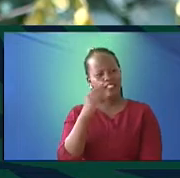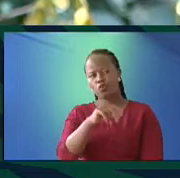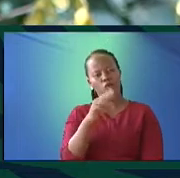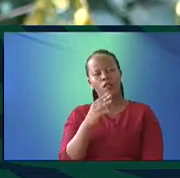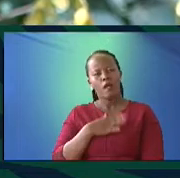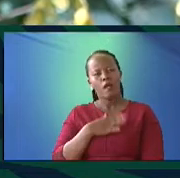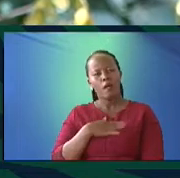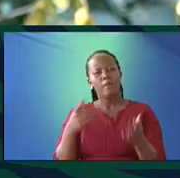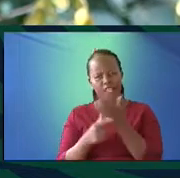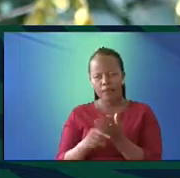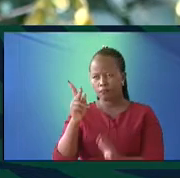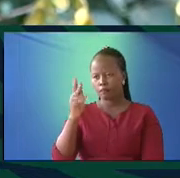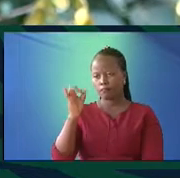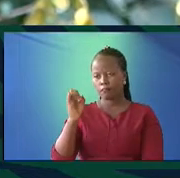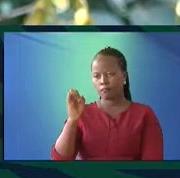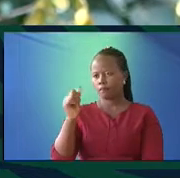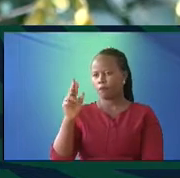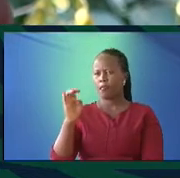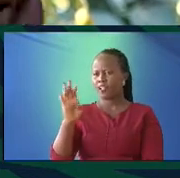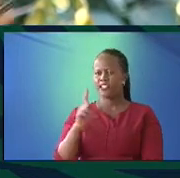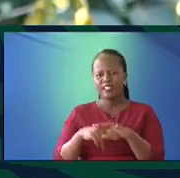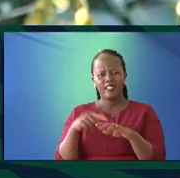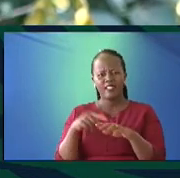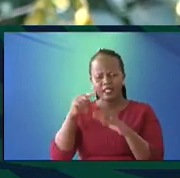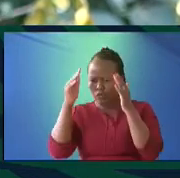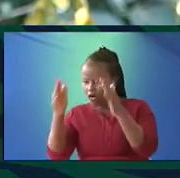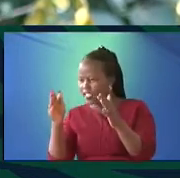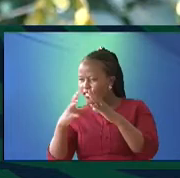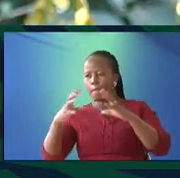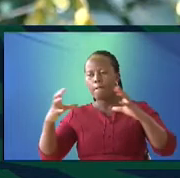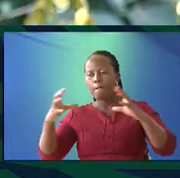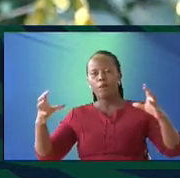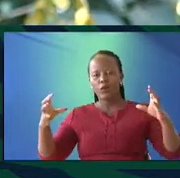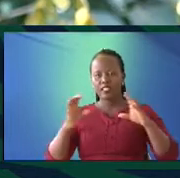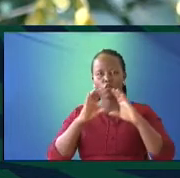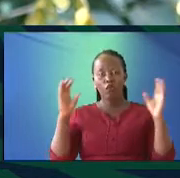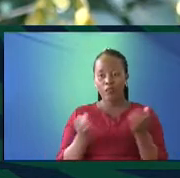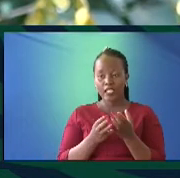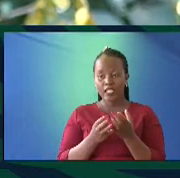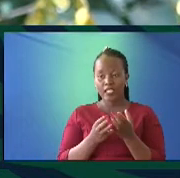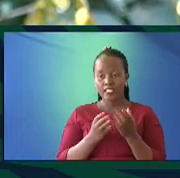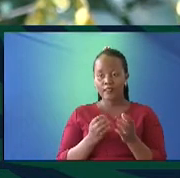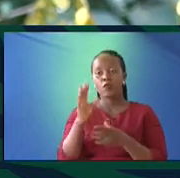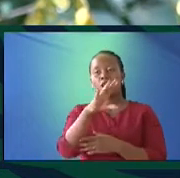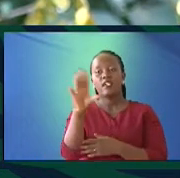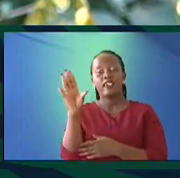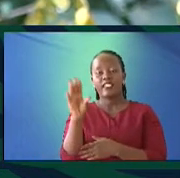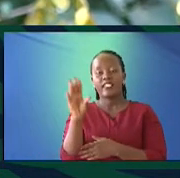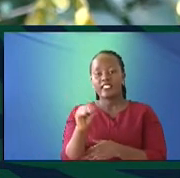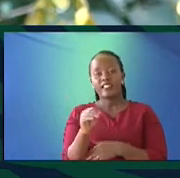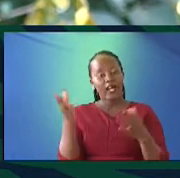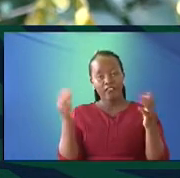My first name is Kierry. So, when we look at it, in a broader sense of the word, in Africa, or